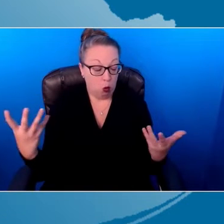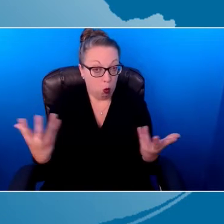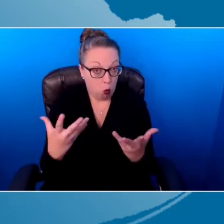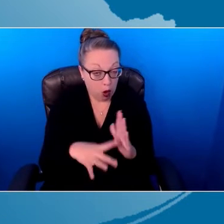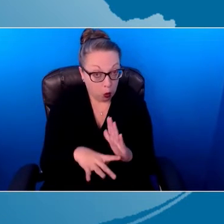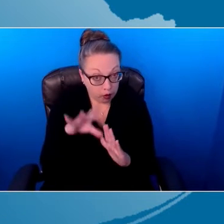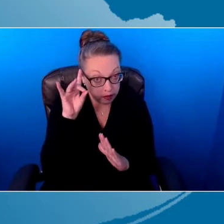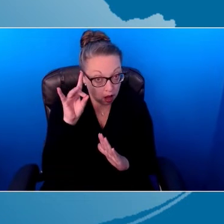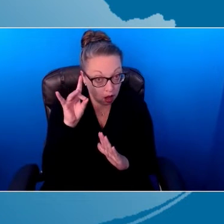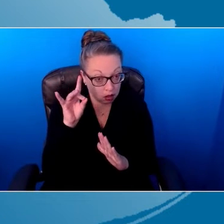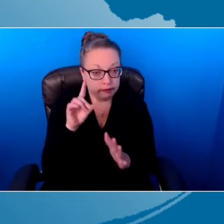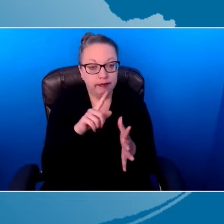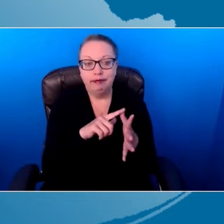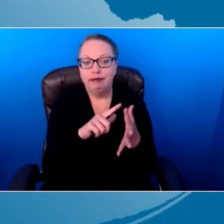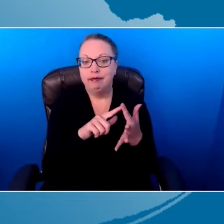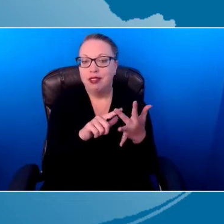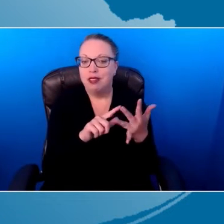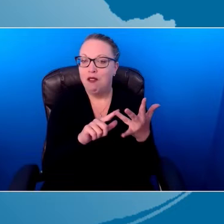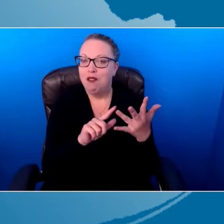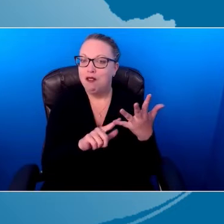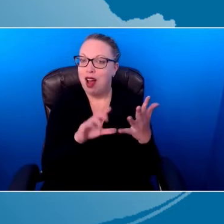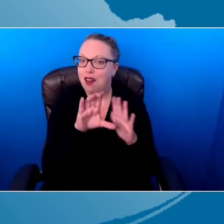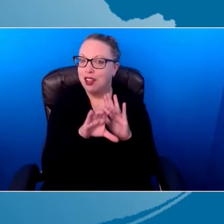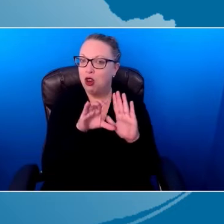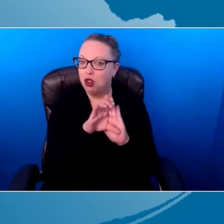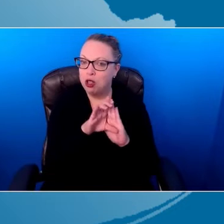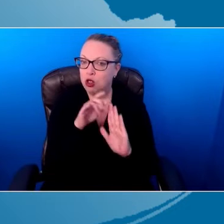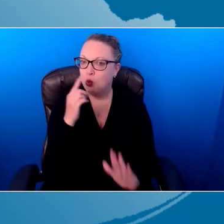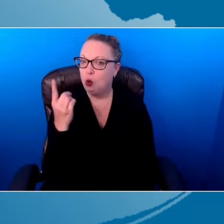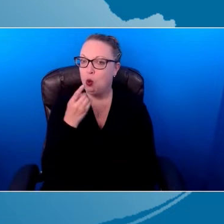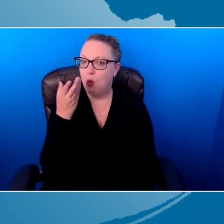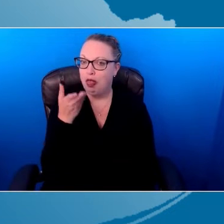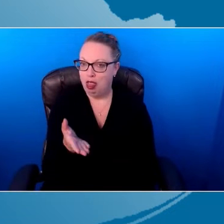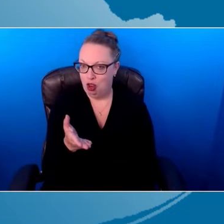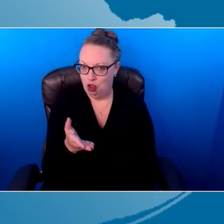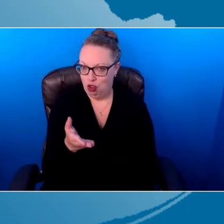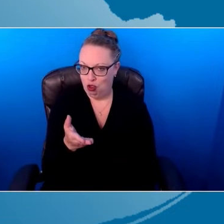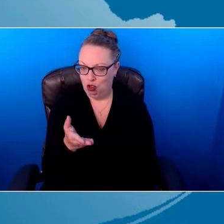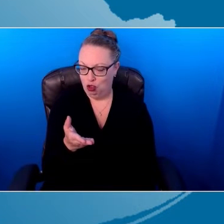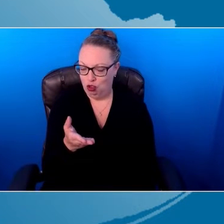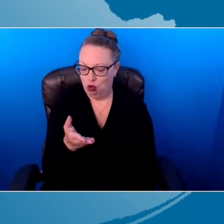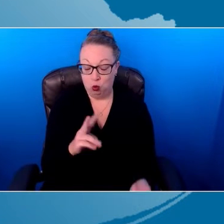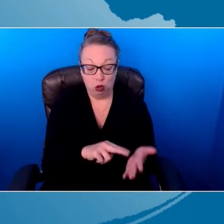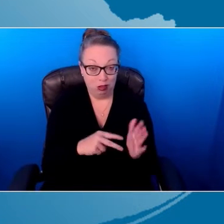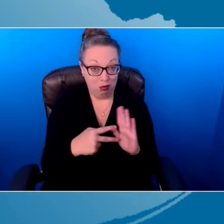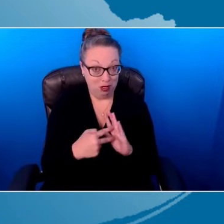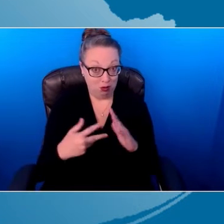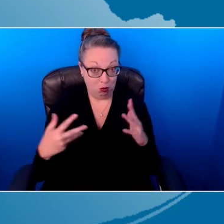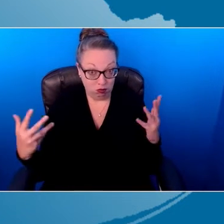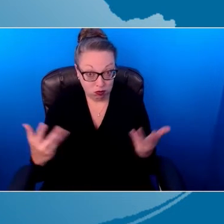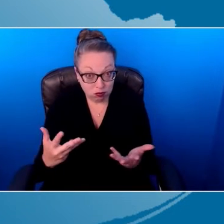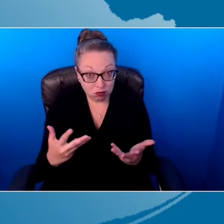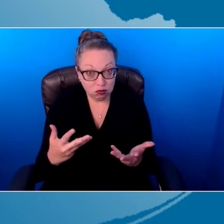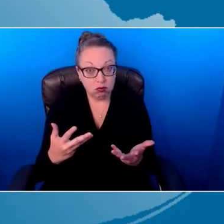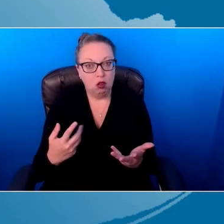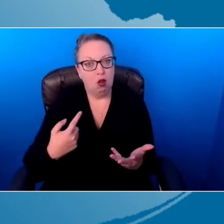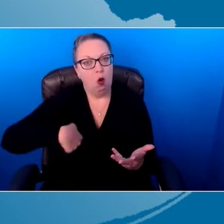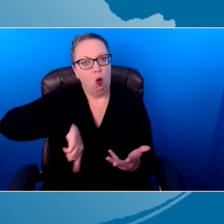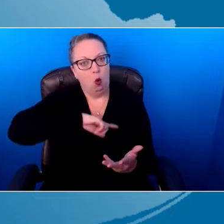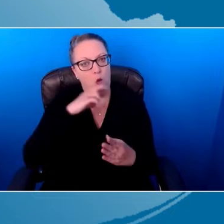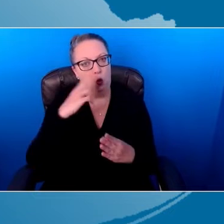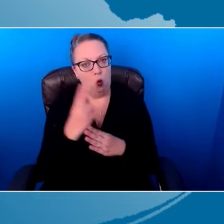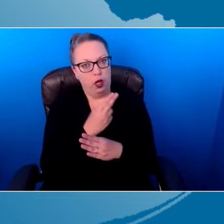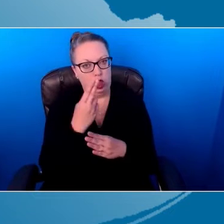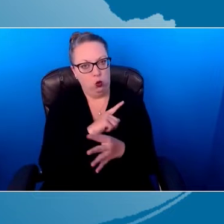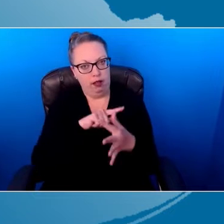present. So now, in our visits, we're always using these five characteristics of coaching. How do we know